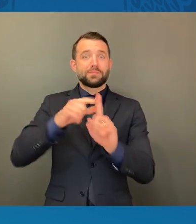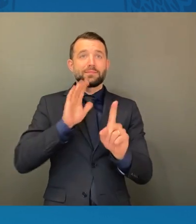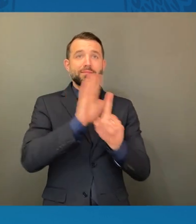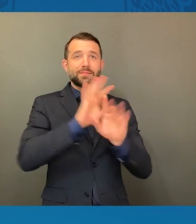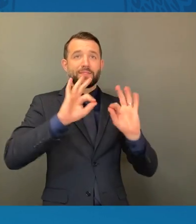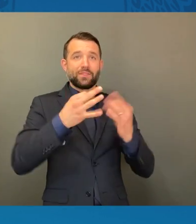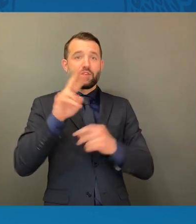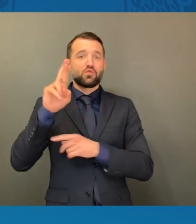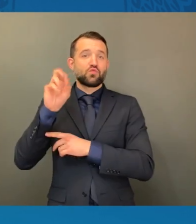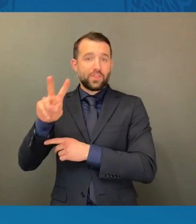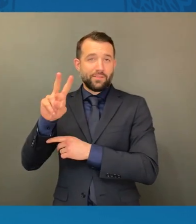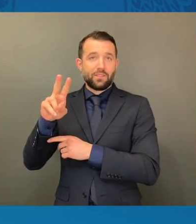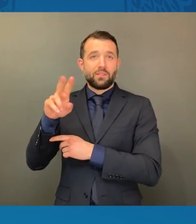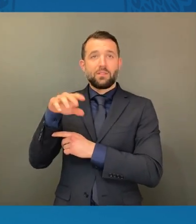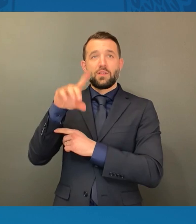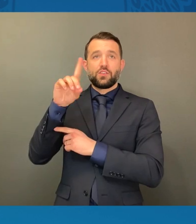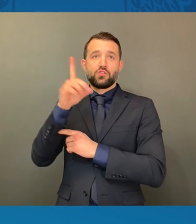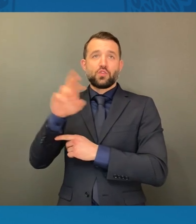Jr.